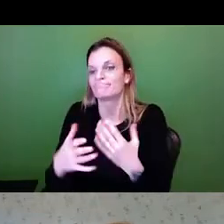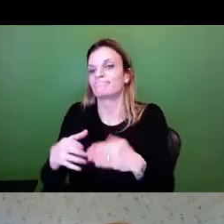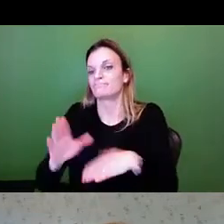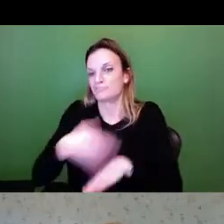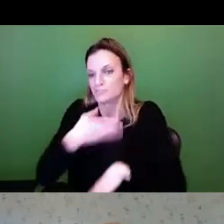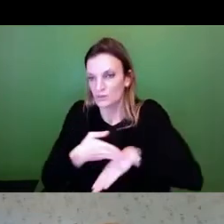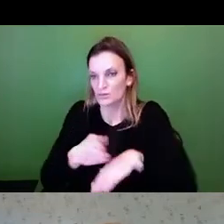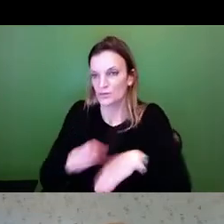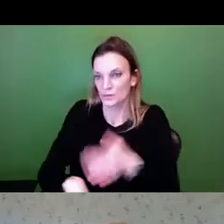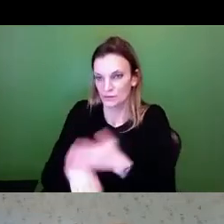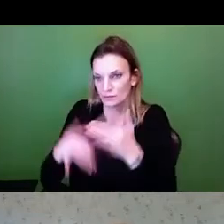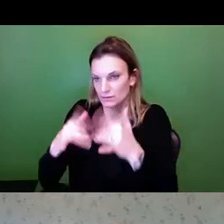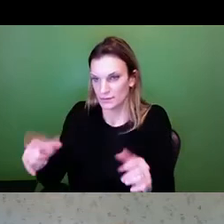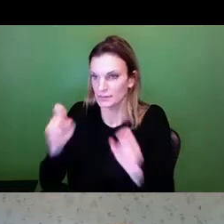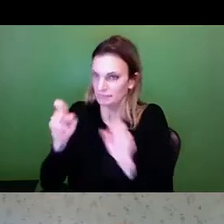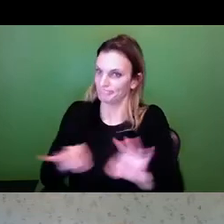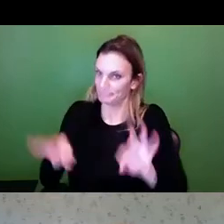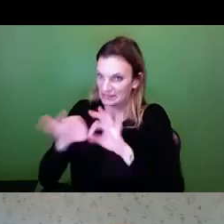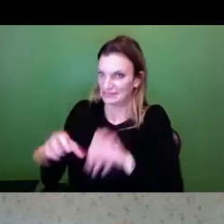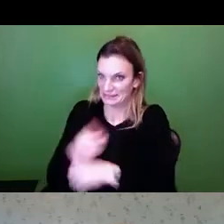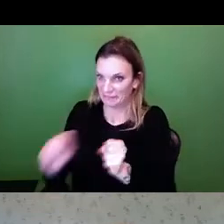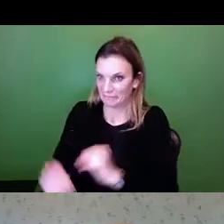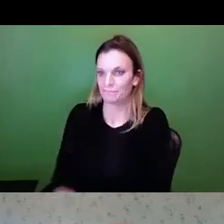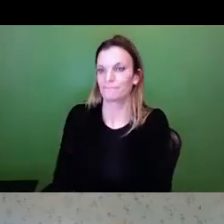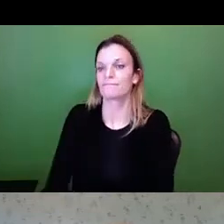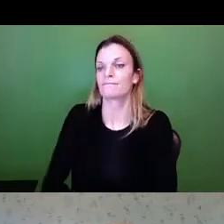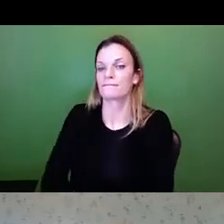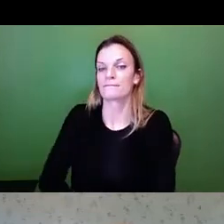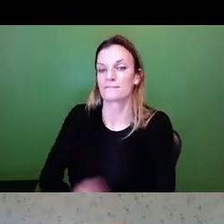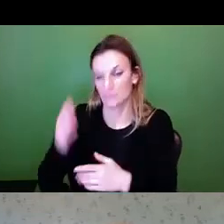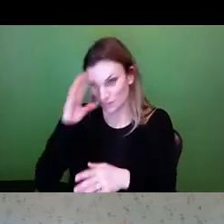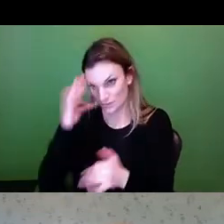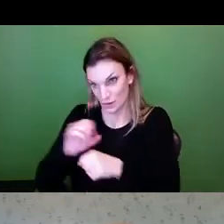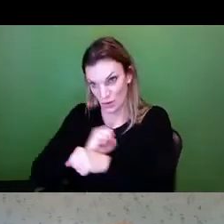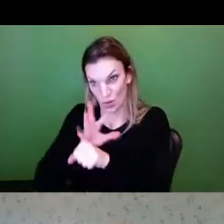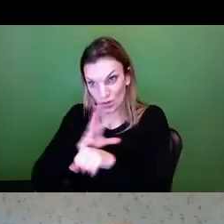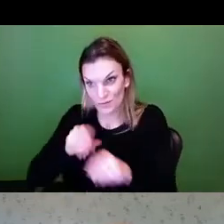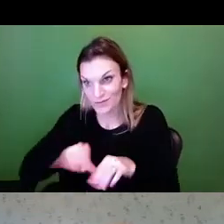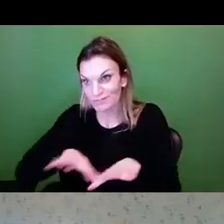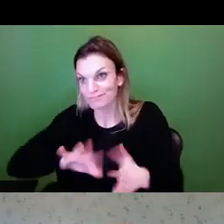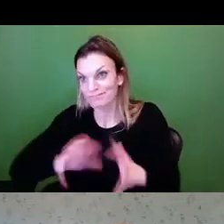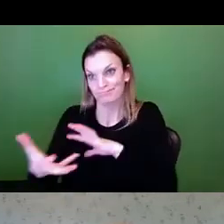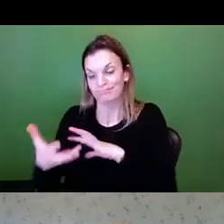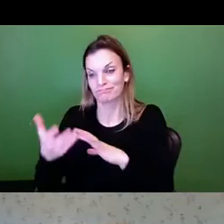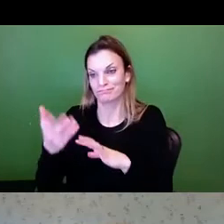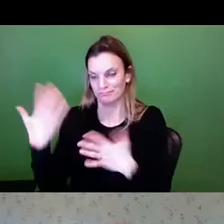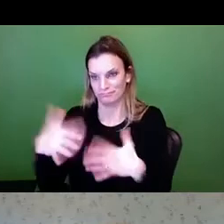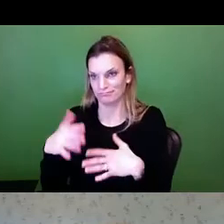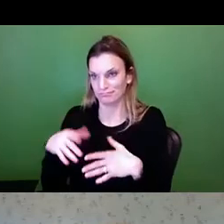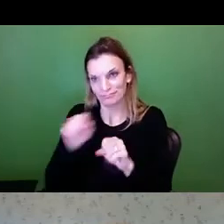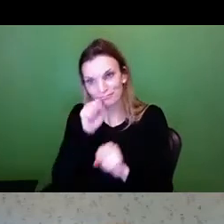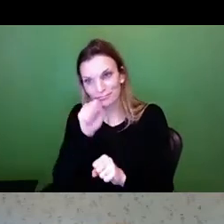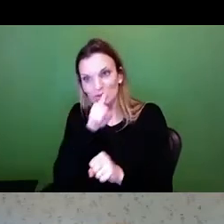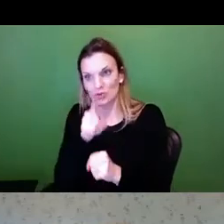especially with dealing with COVID and being out there. So they have face masks to wear.